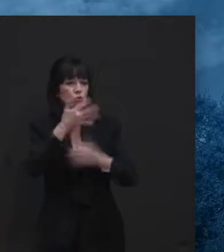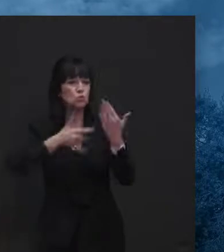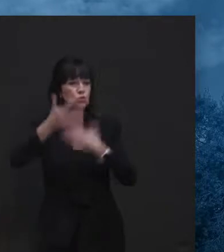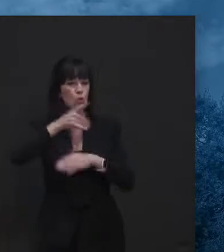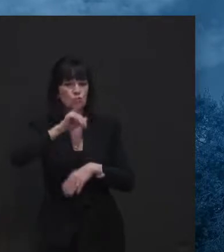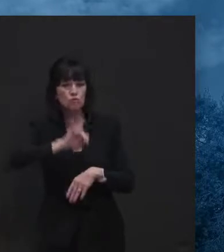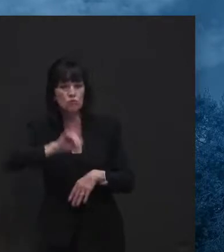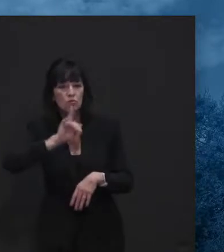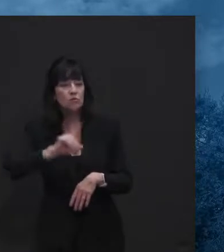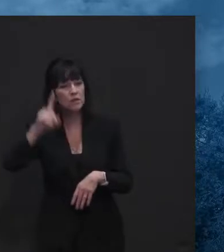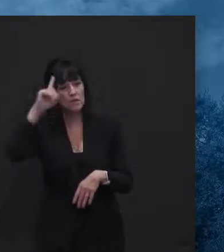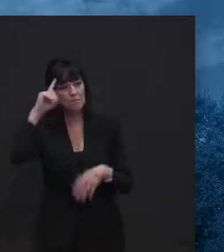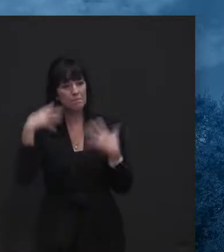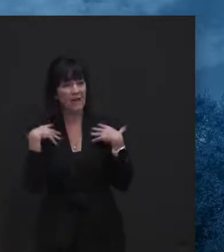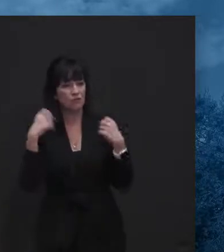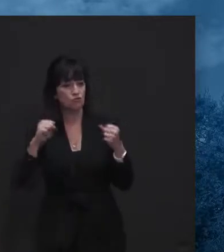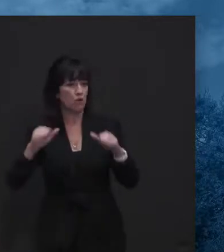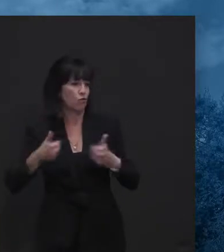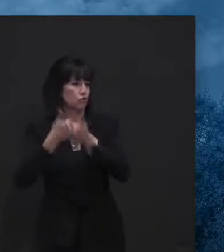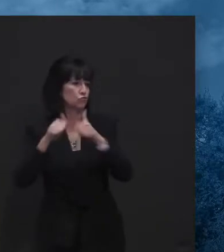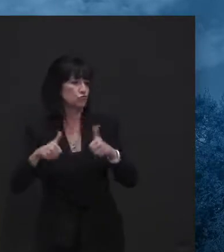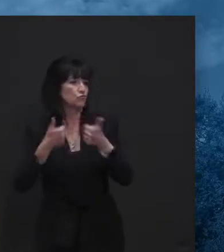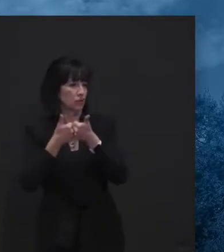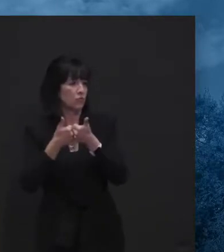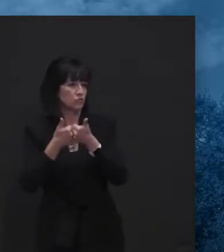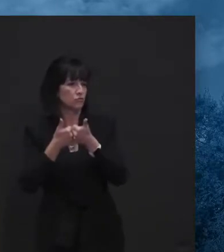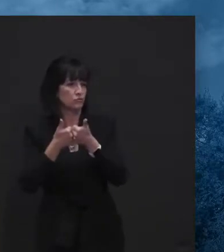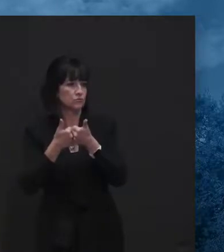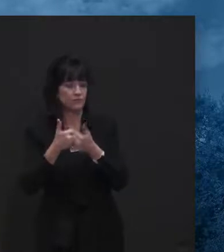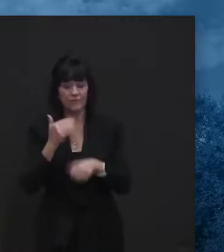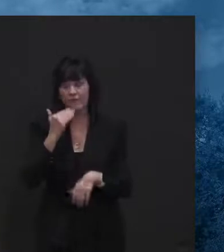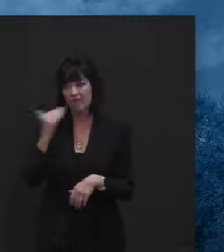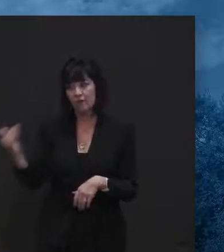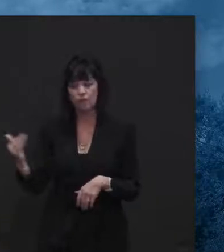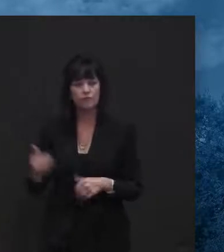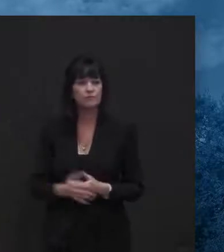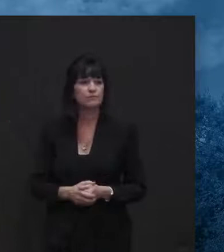challenges right now. Okay. Thank you so much. Thank you, Sarah.